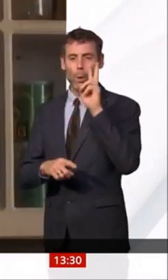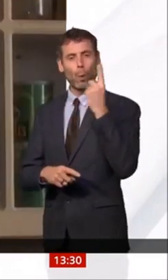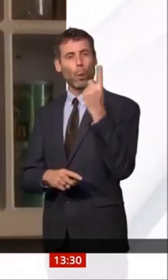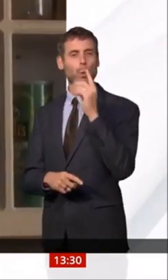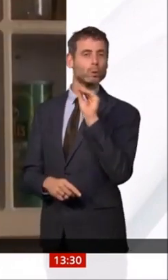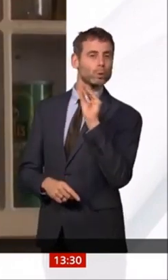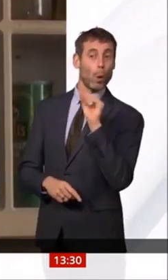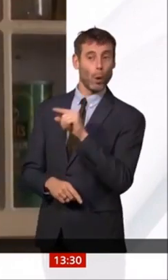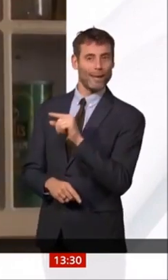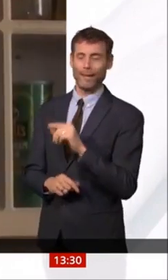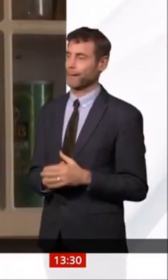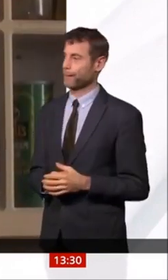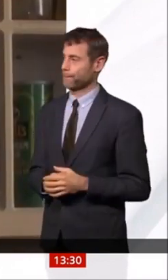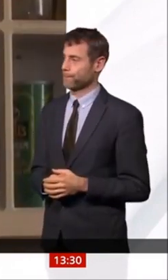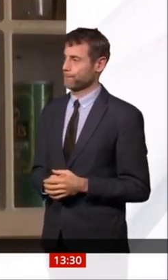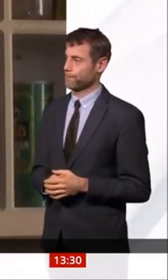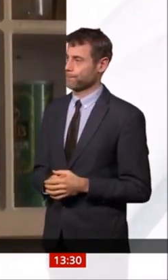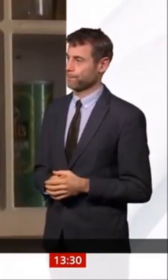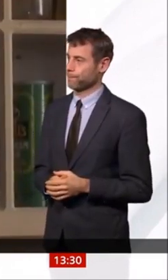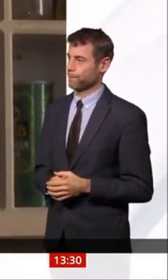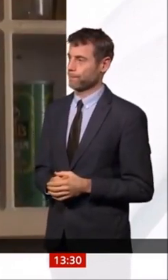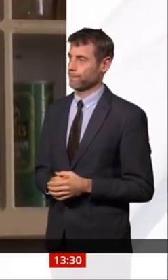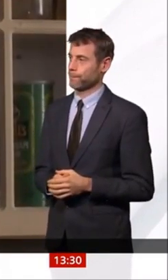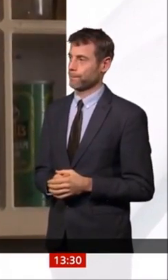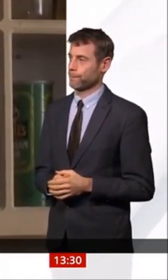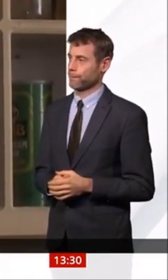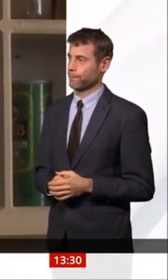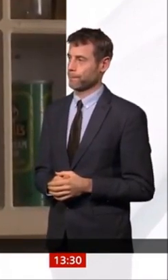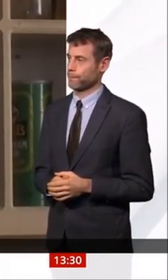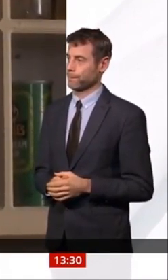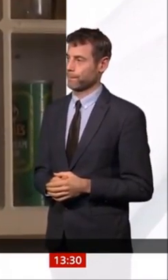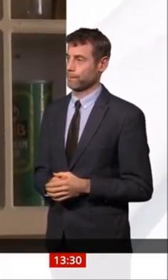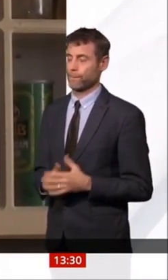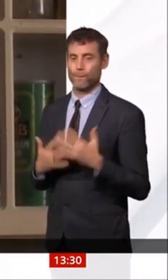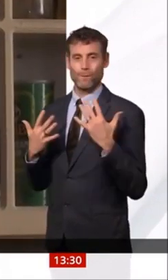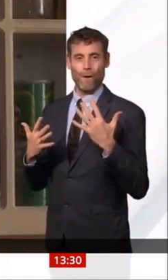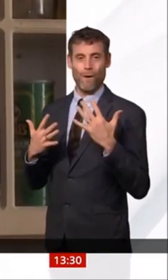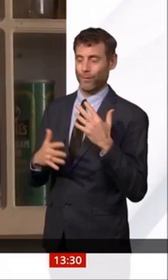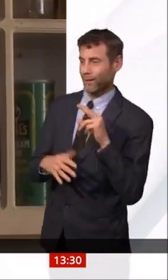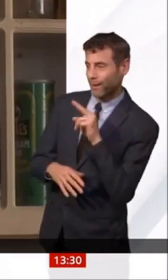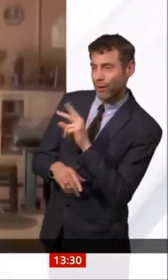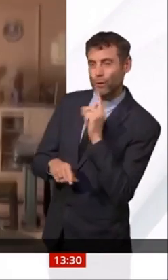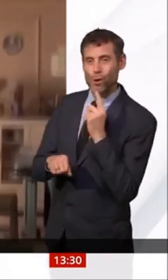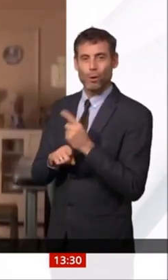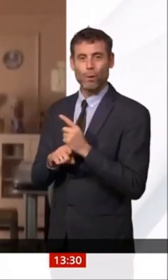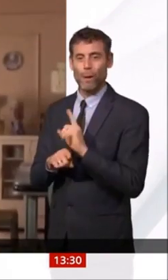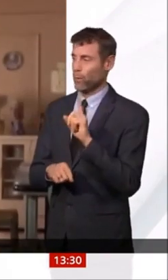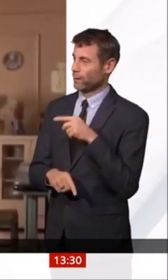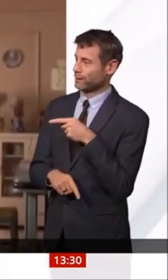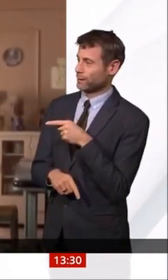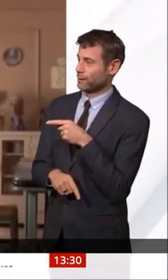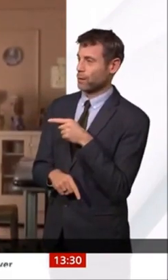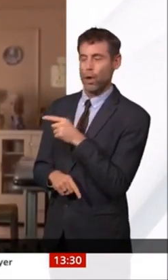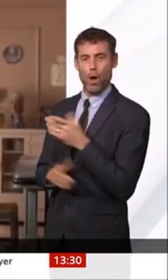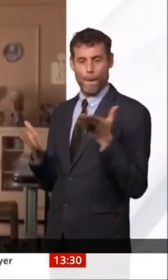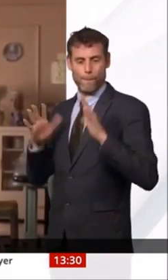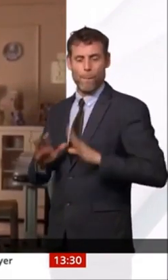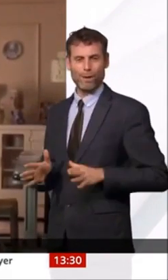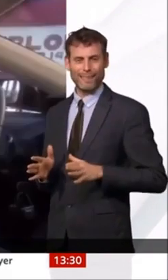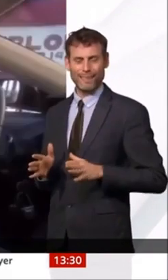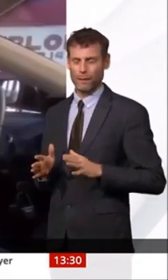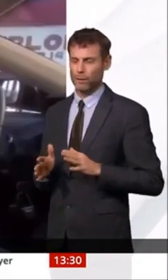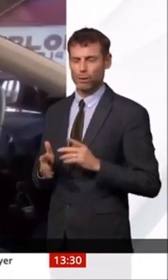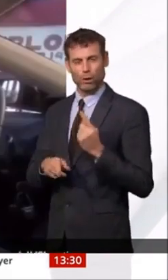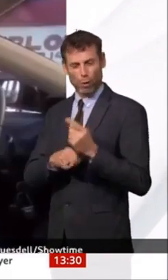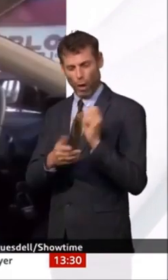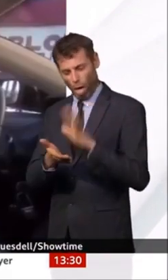However, the attention wasn't always comfortable, and the media was often more interested in the ups and downs of her weight than her acting